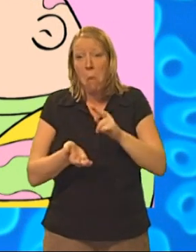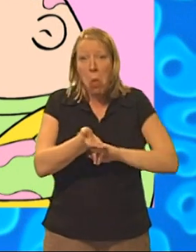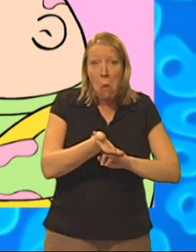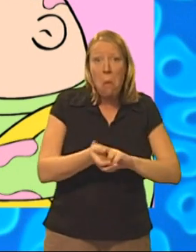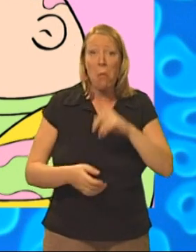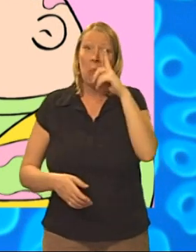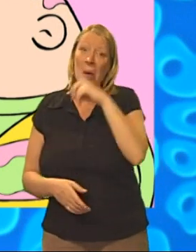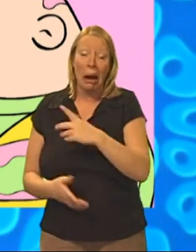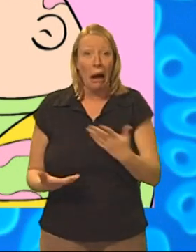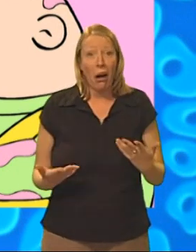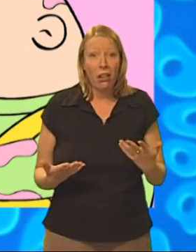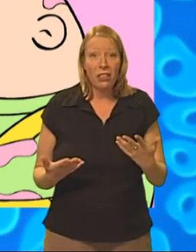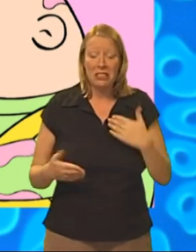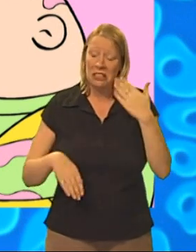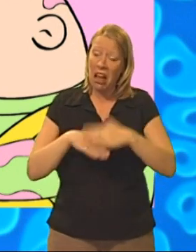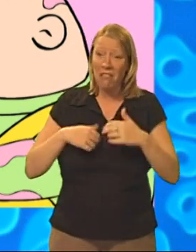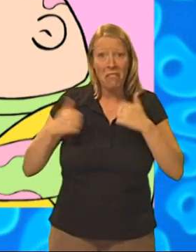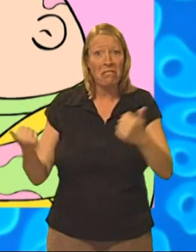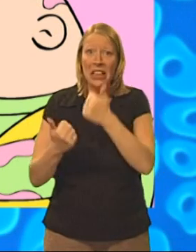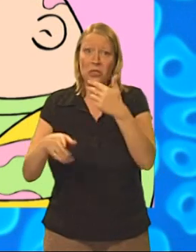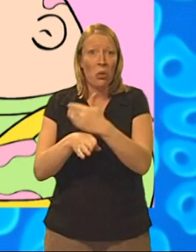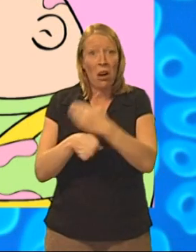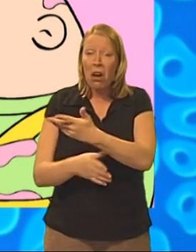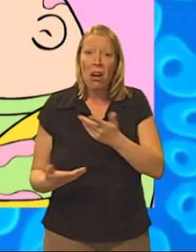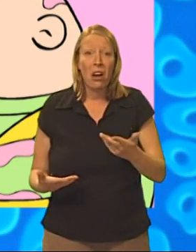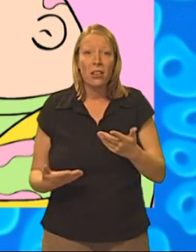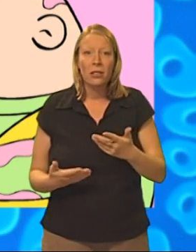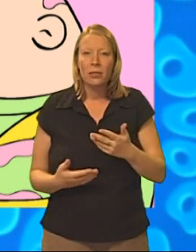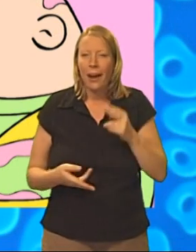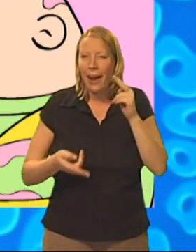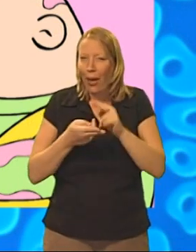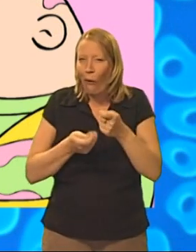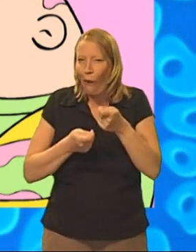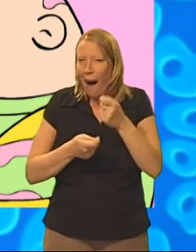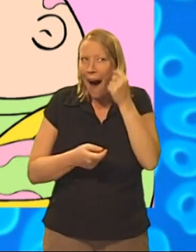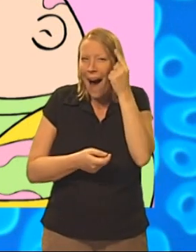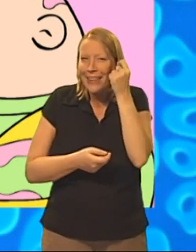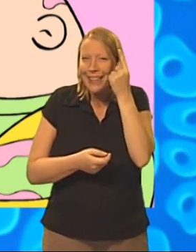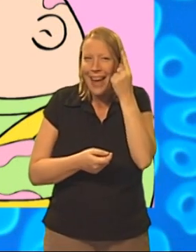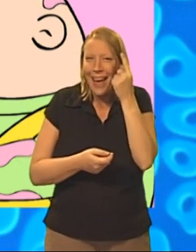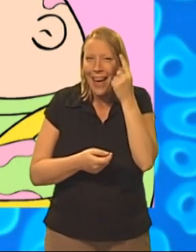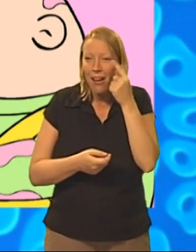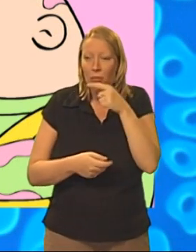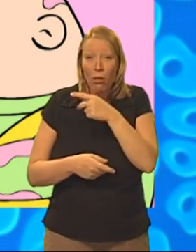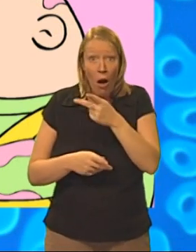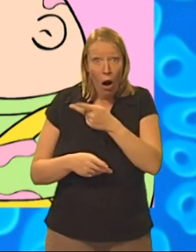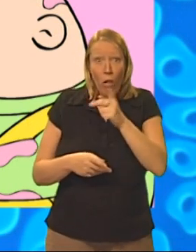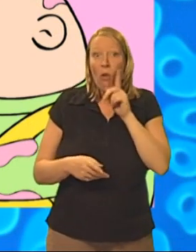be blue or pink. I'll never get this job finished. Little Cook had an idea. If